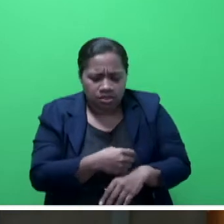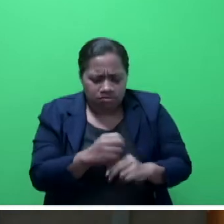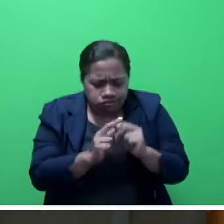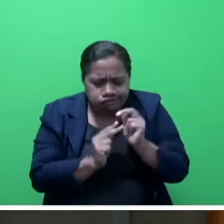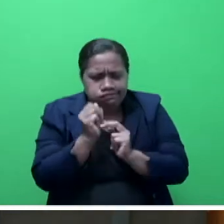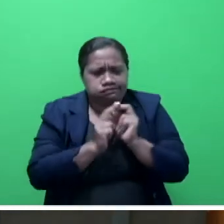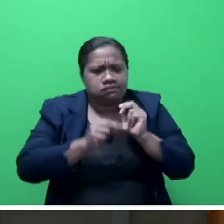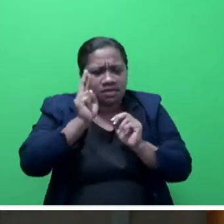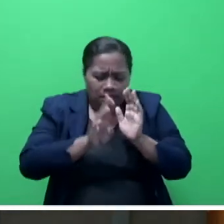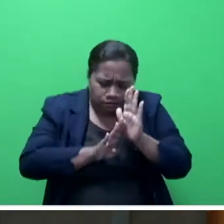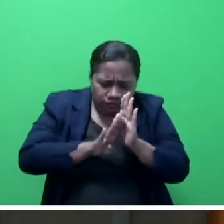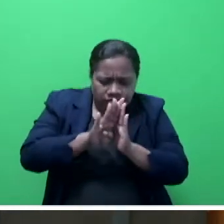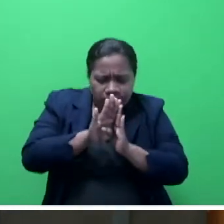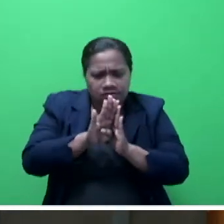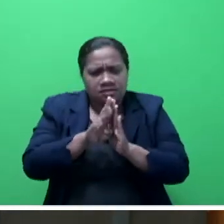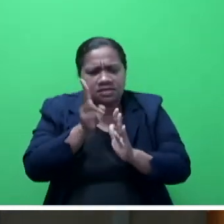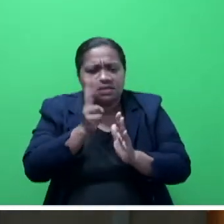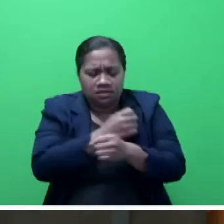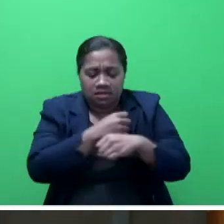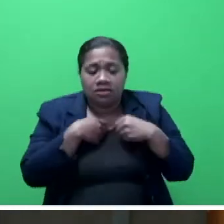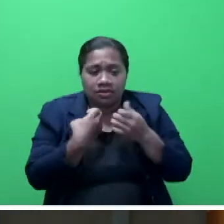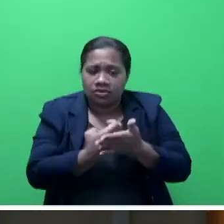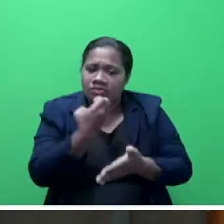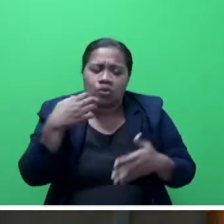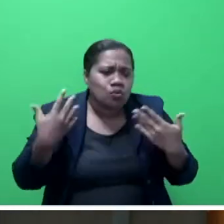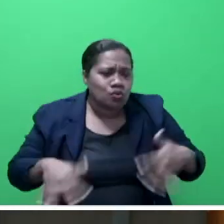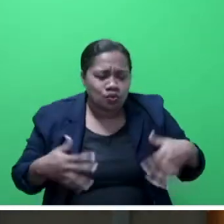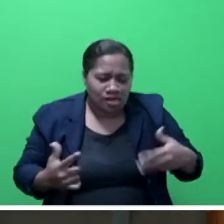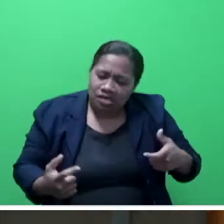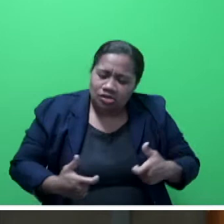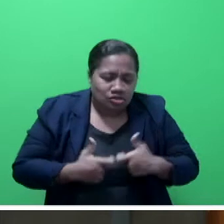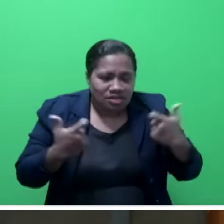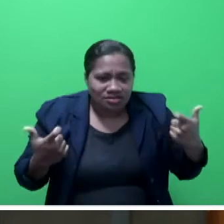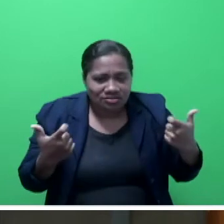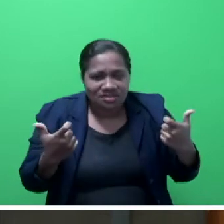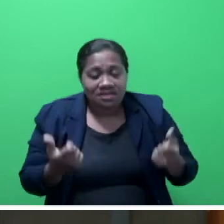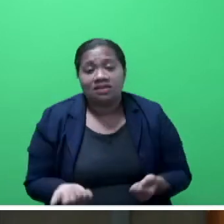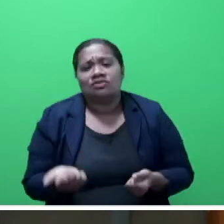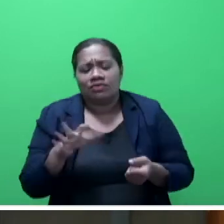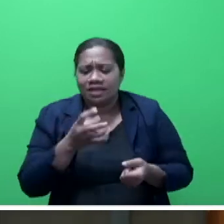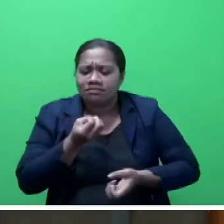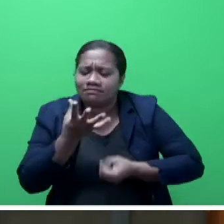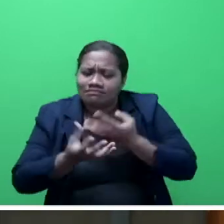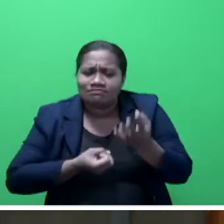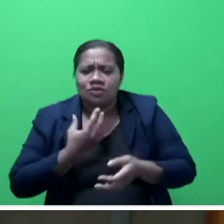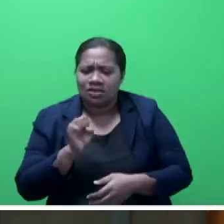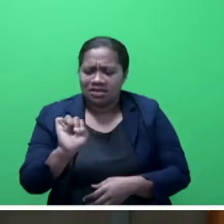it is a very challenging balancing act indeed, as alluded by His Excellency the President.